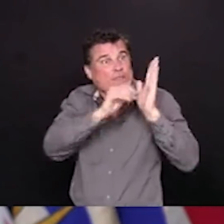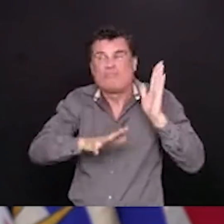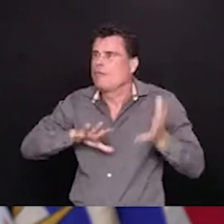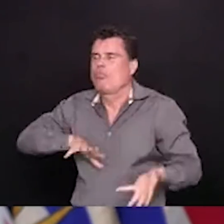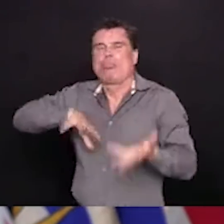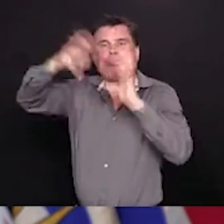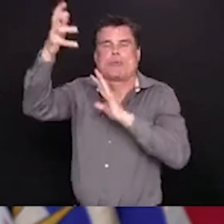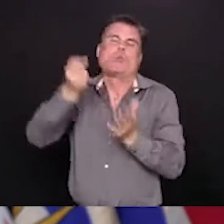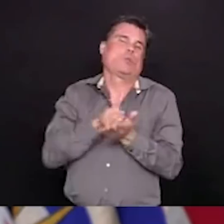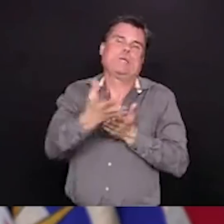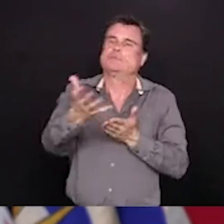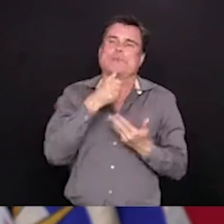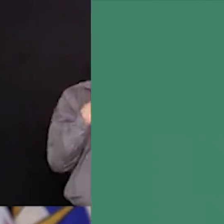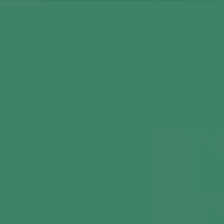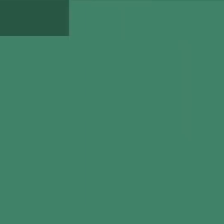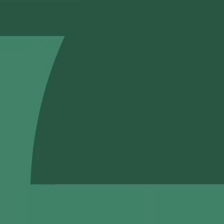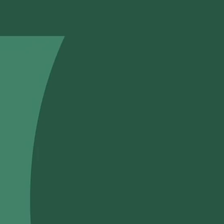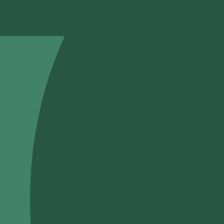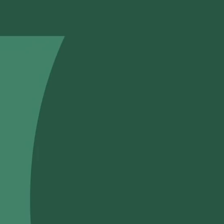to be calm and to be safe.